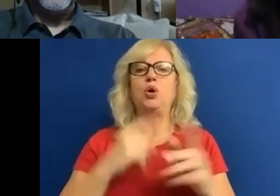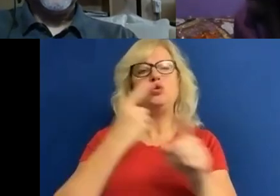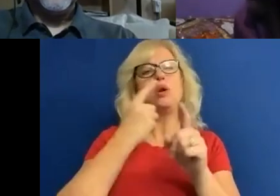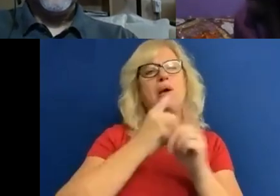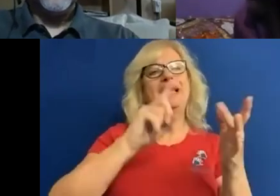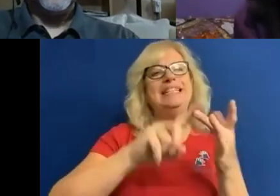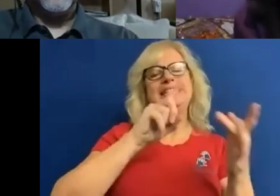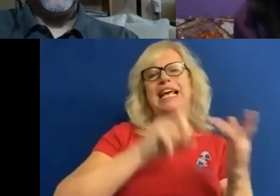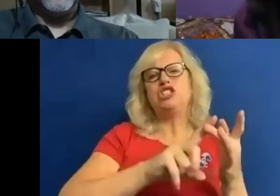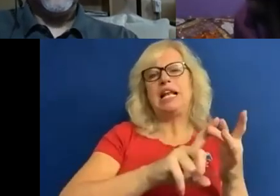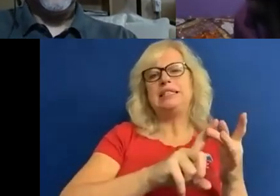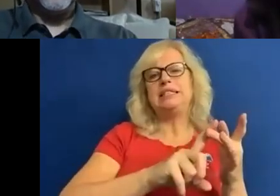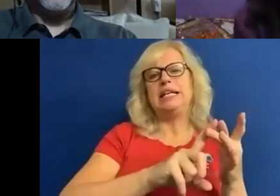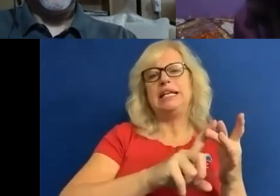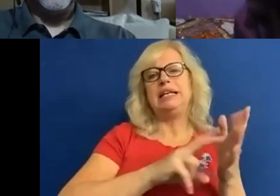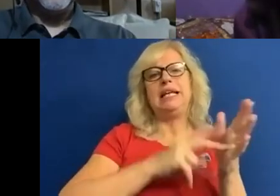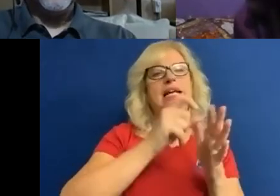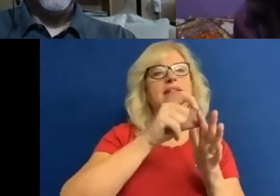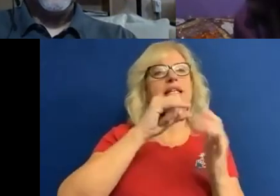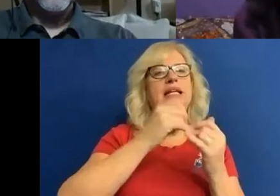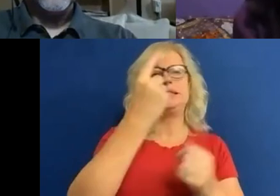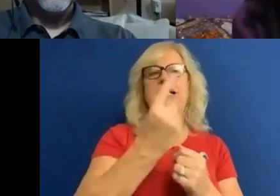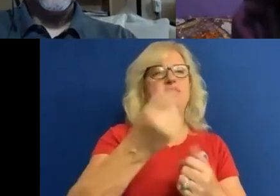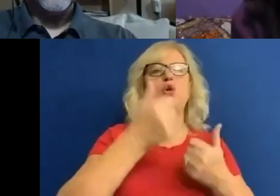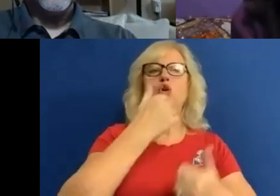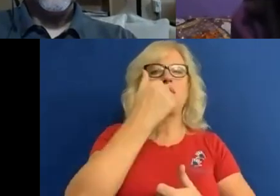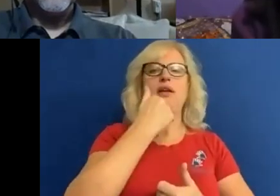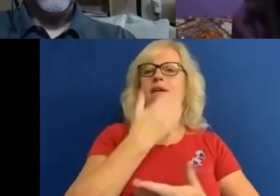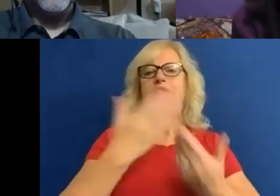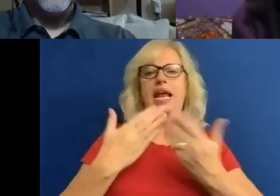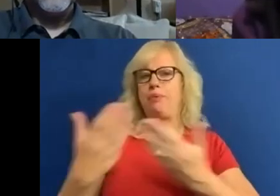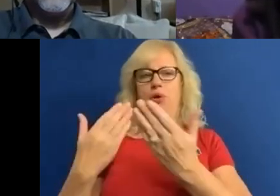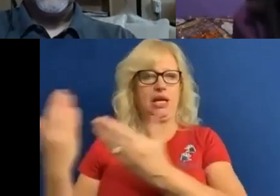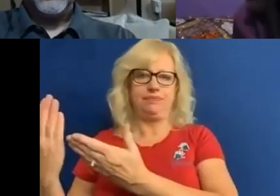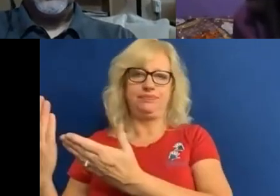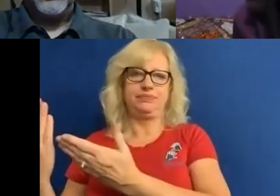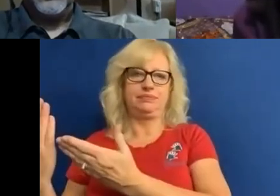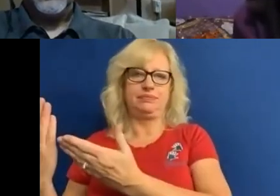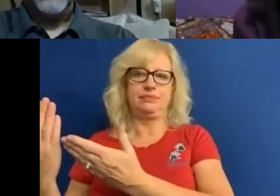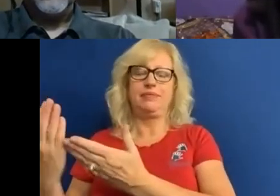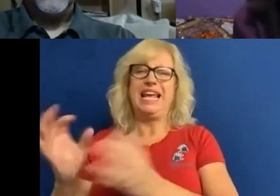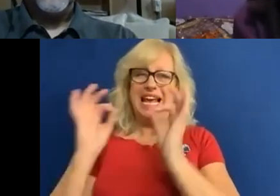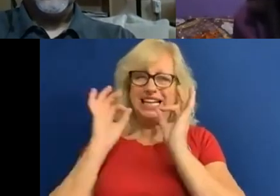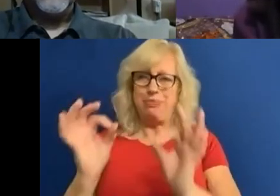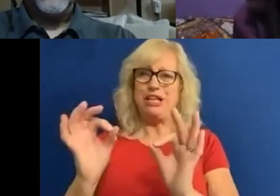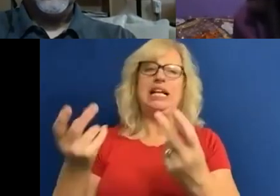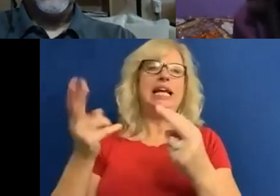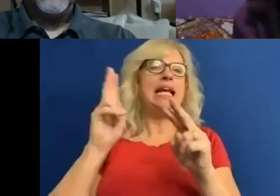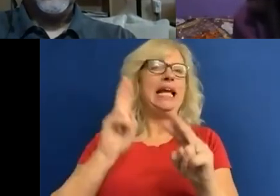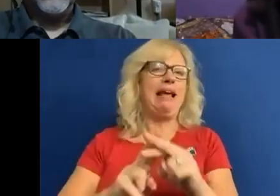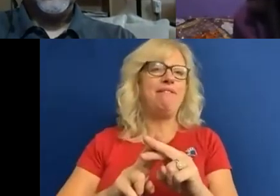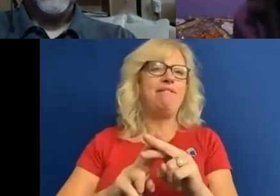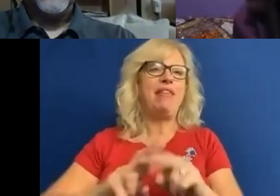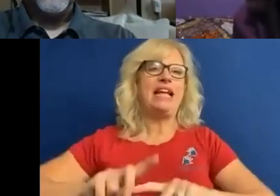NDS itself is not good enough for anyone, let alone those that are multiply marginalized due to their race, gender, sexuality